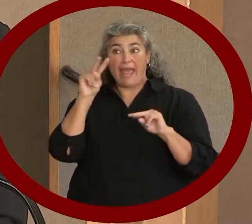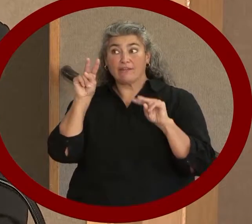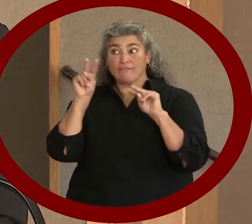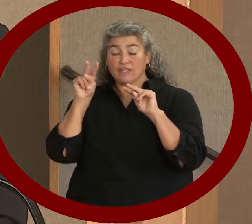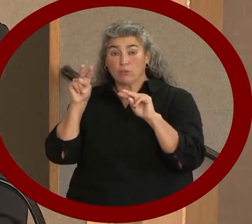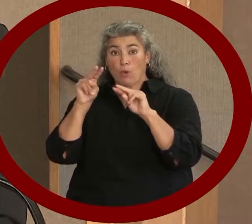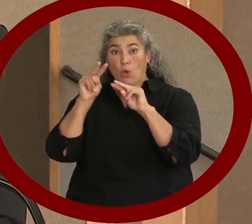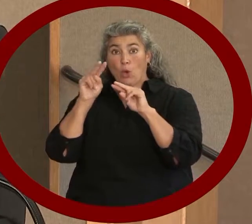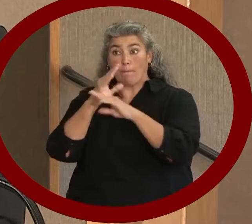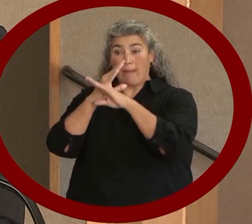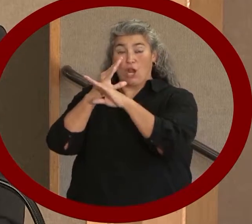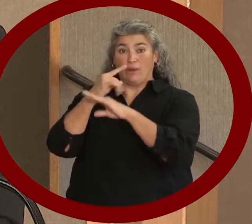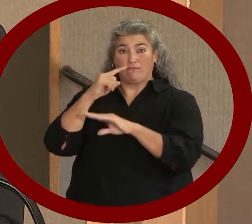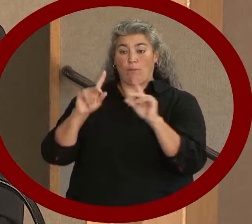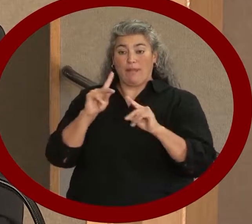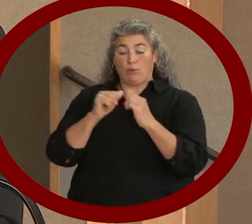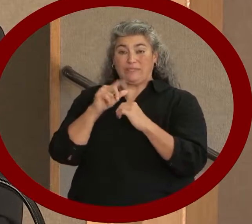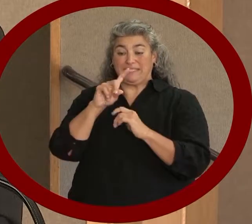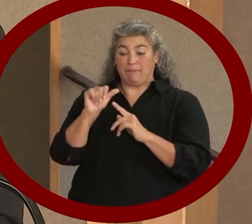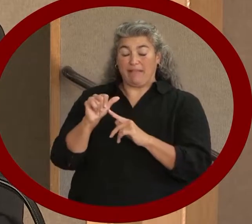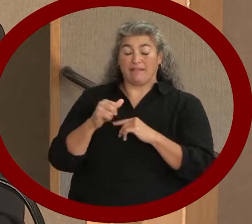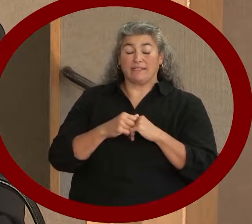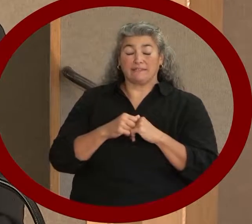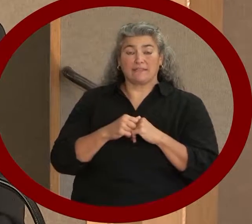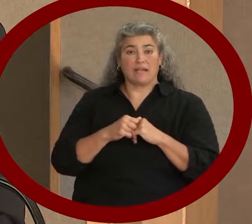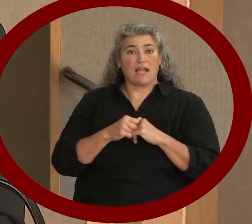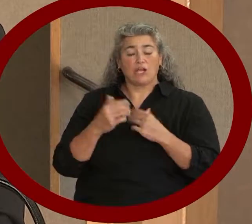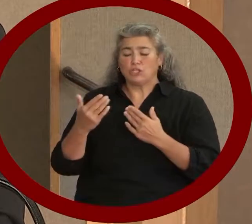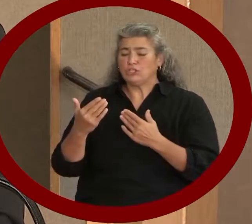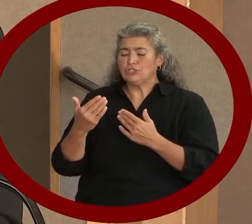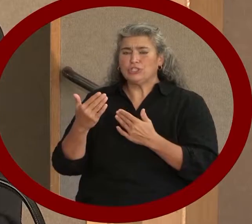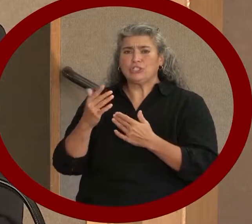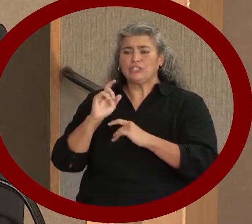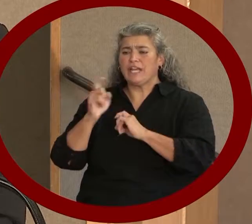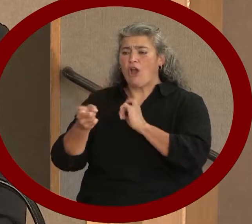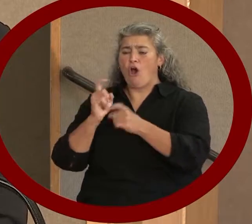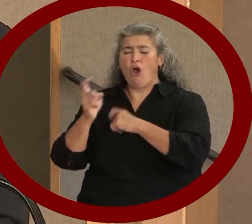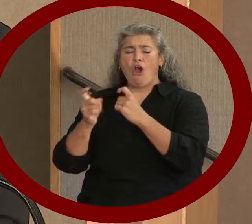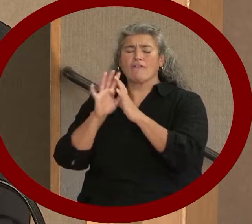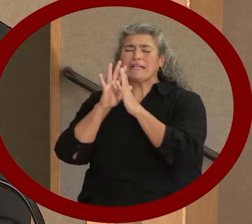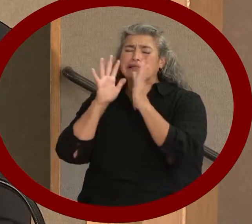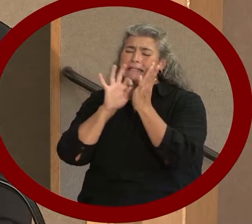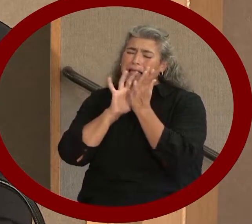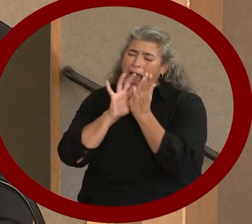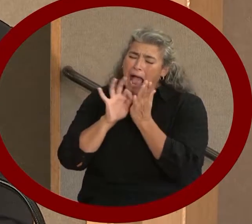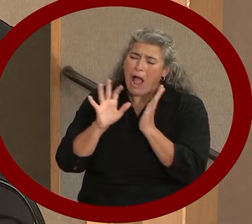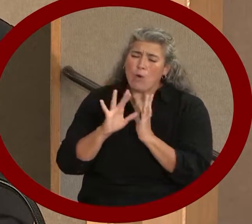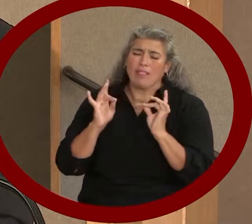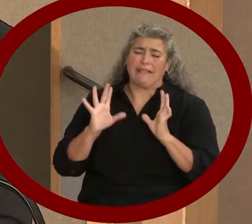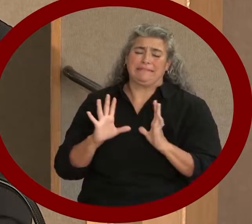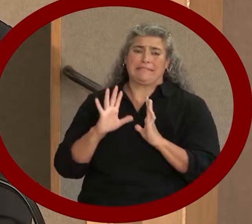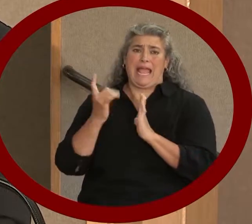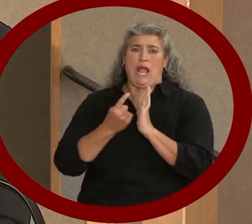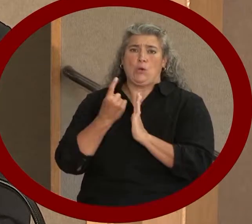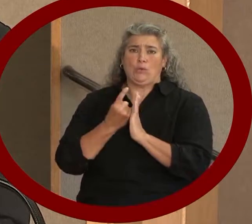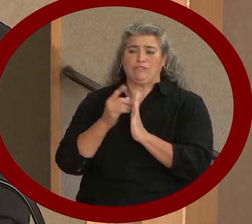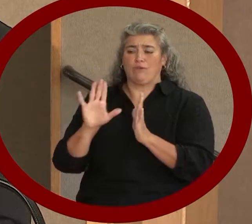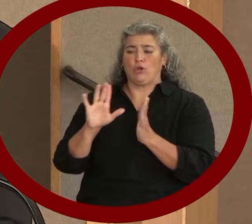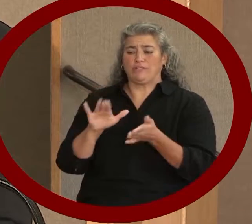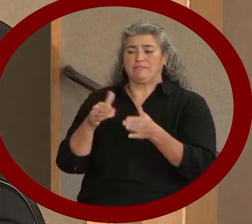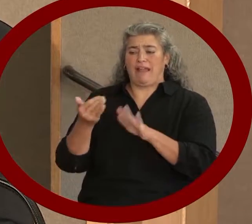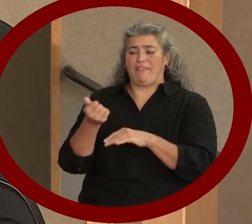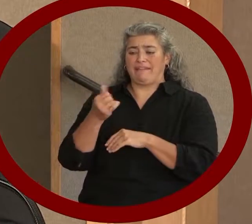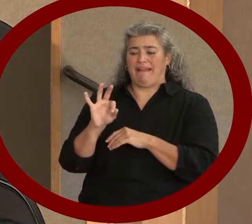She's an advocate for people with disabilities donating countless volunteer hours until her death in 1983. She worked for equal